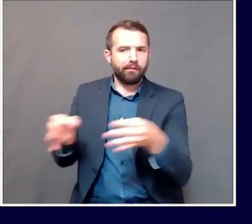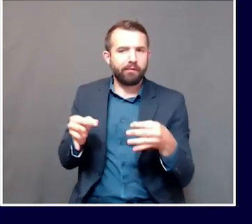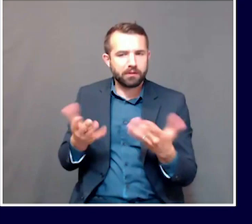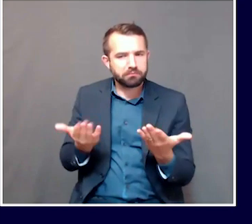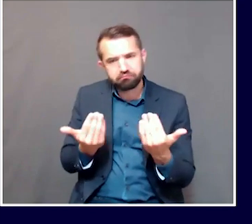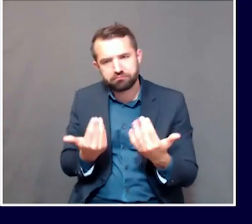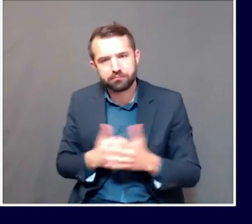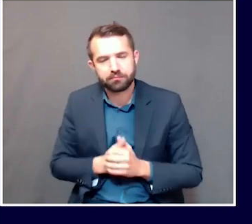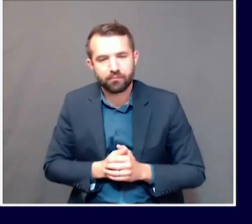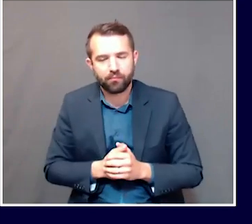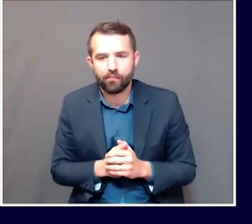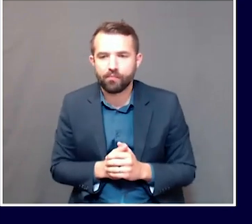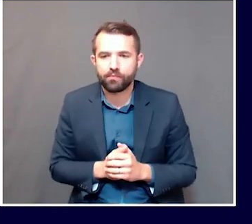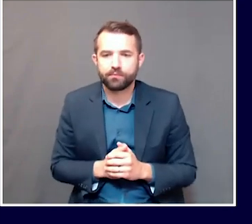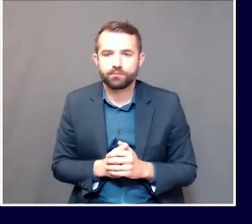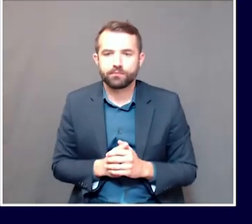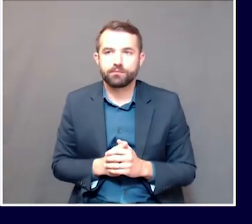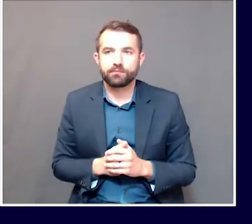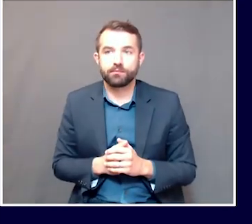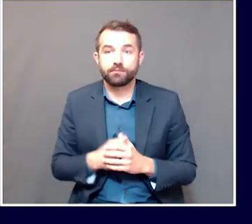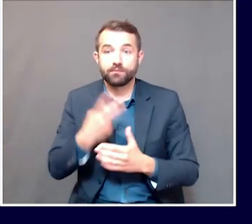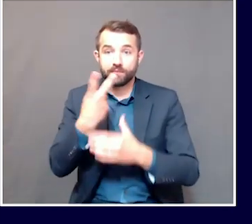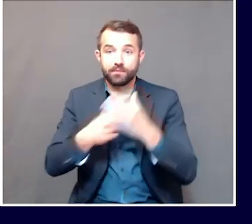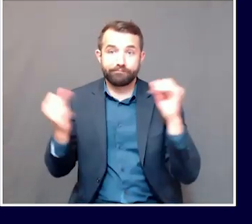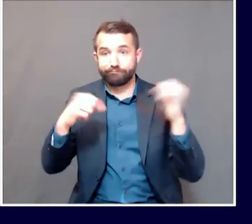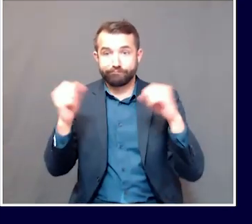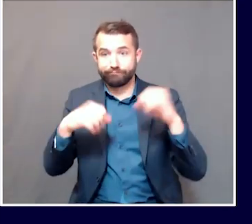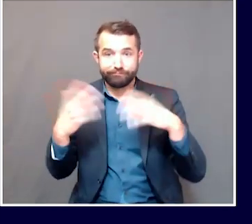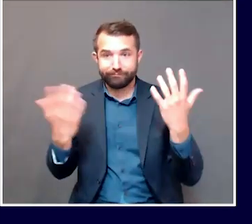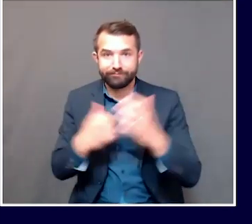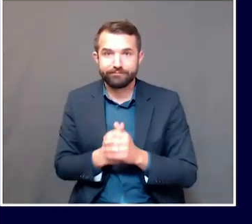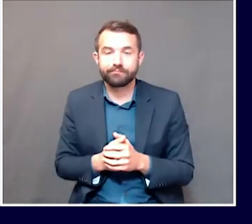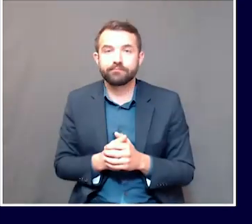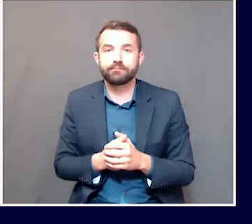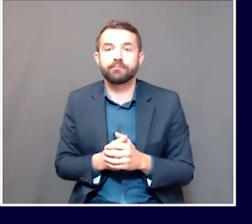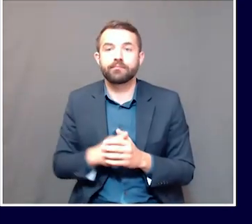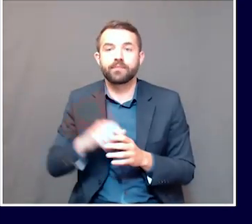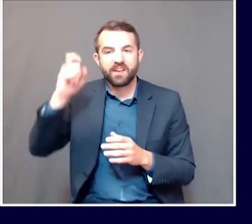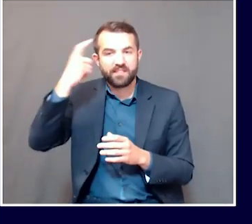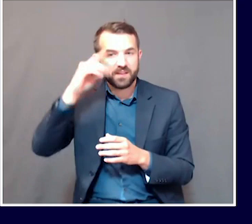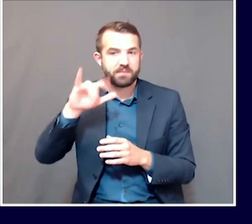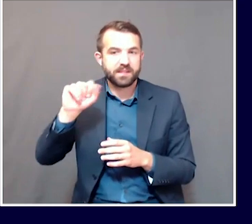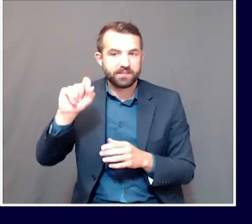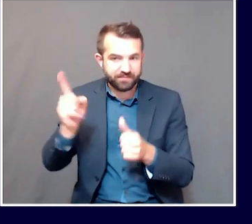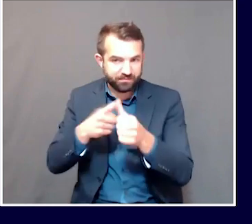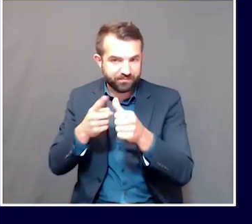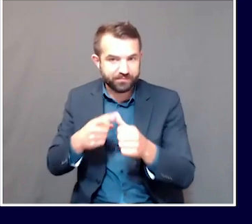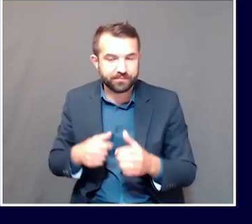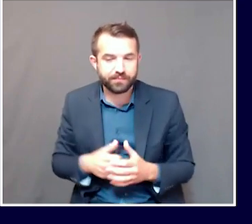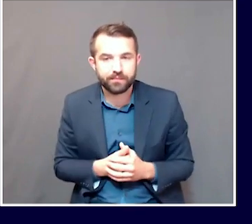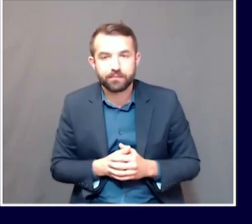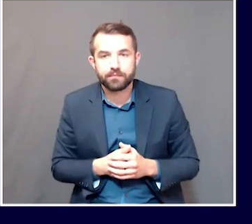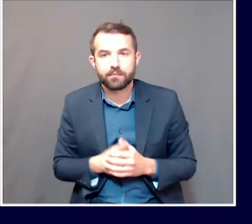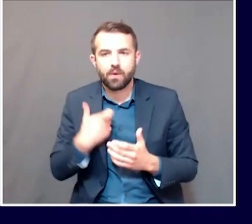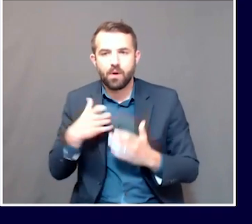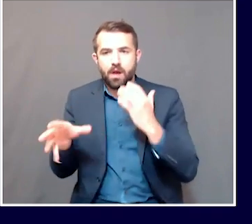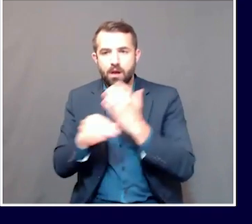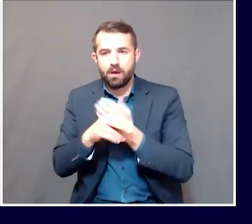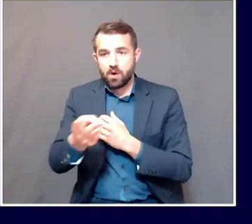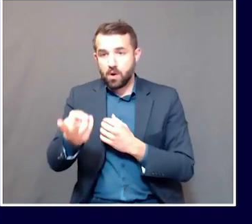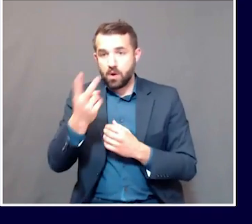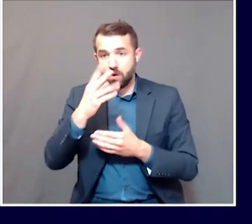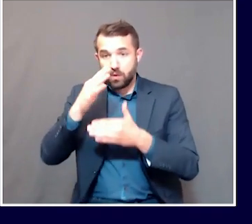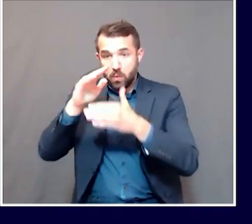up? Yeah, can I just... It gives them more than a couple of days. It gives them two additional weekends. June